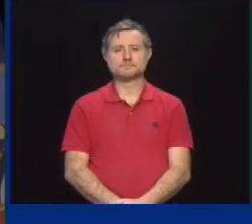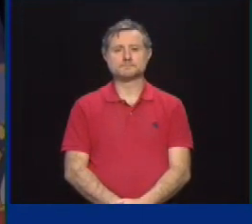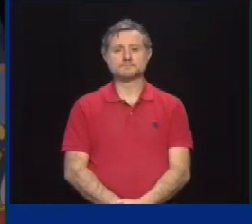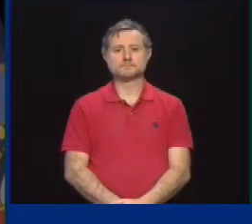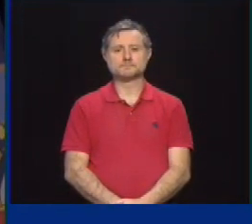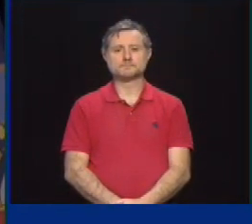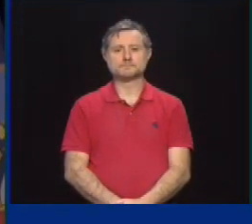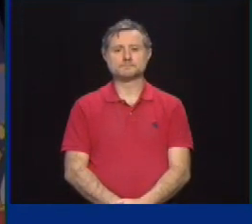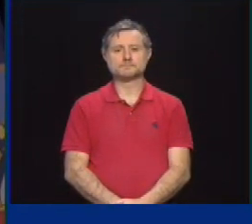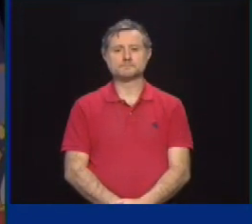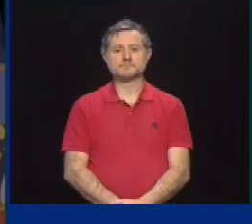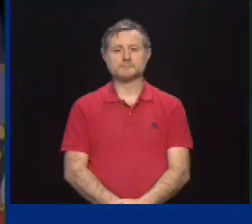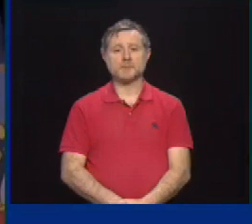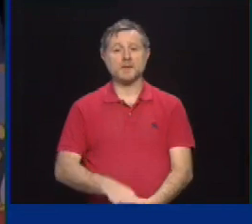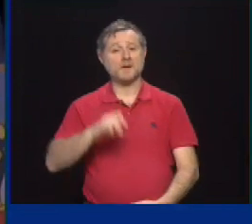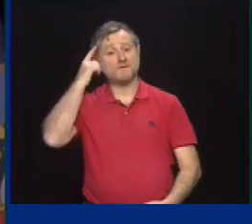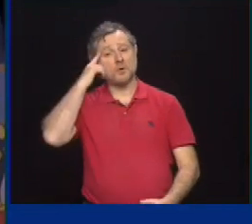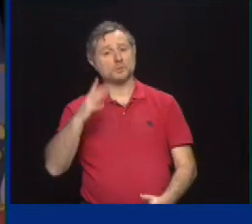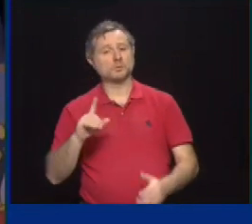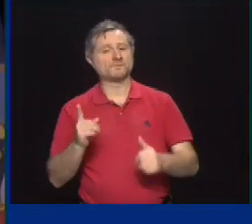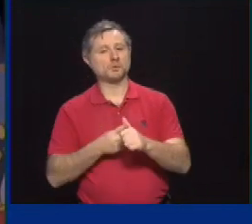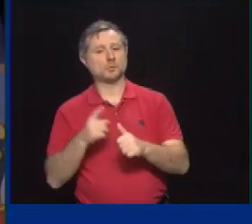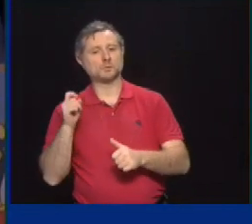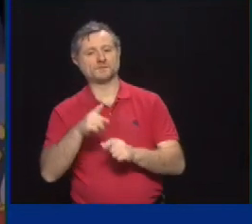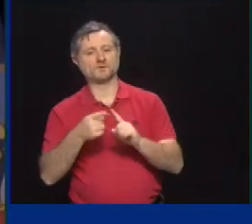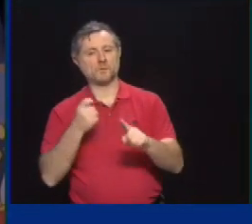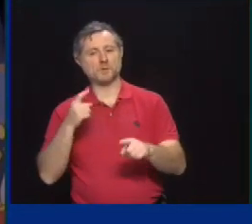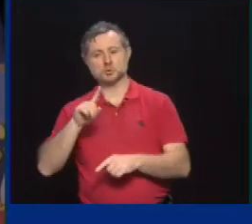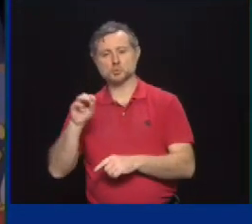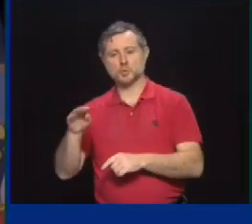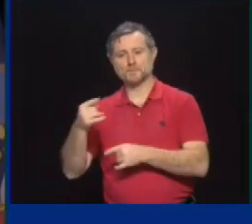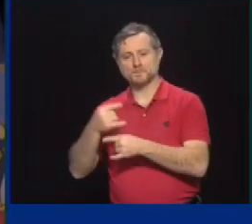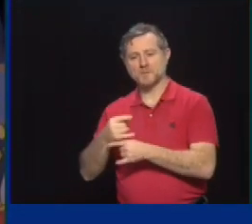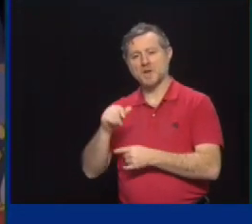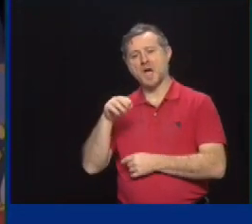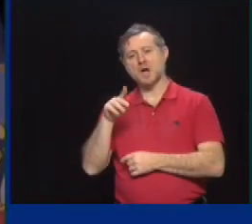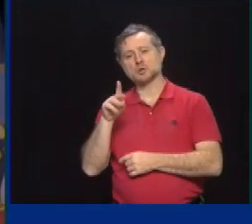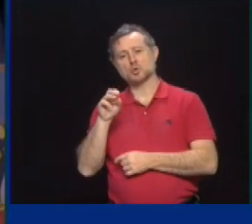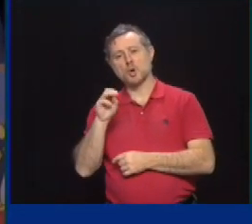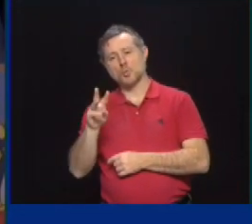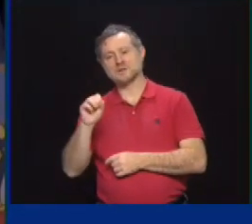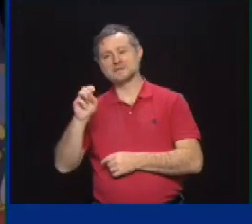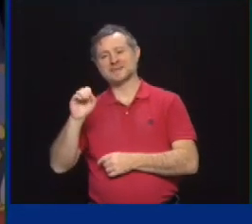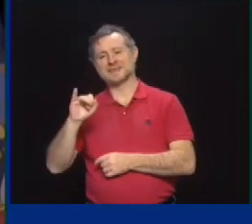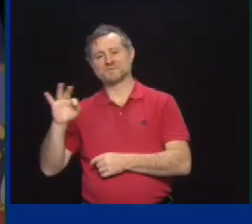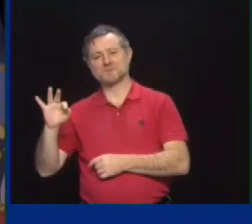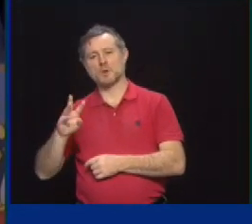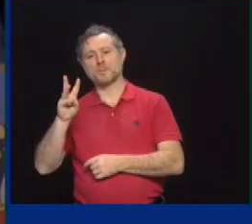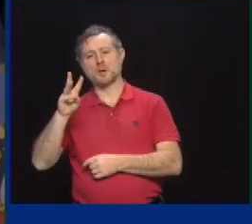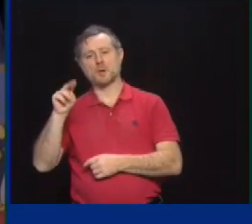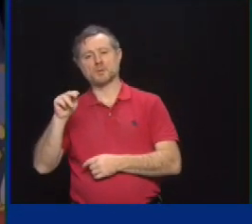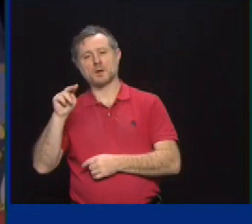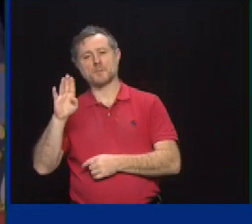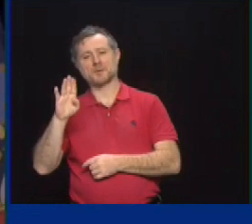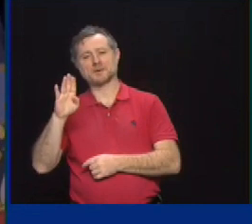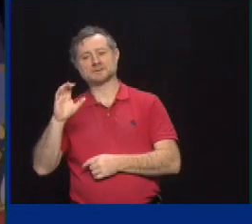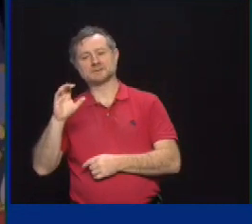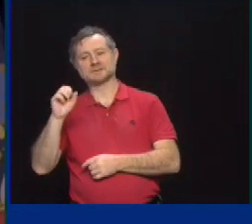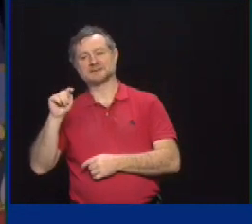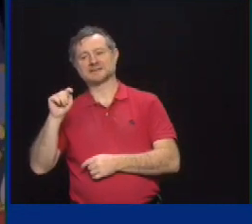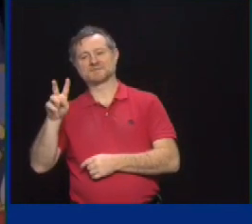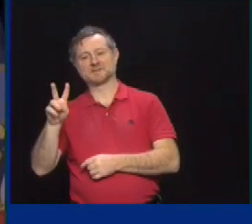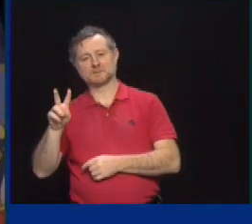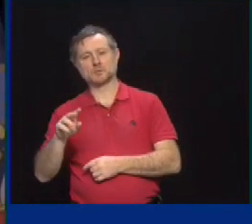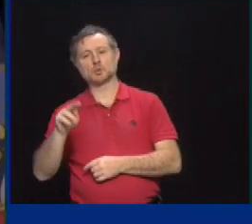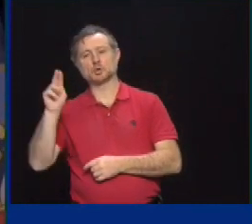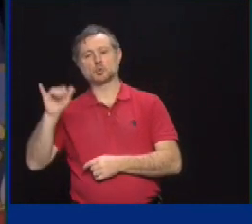Governor, your first question comes from Andrew Siff at WNBC TV in New York. Andrew, your mic is open. Governor, good afternoon. Thanks for taking